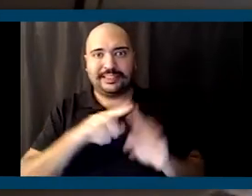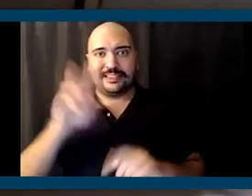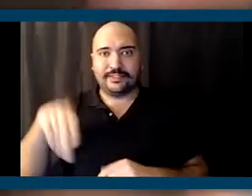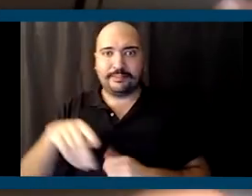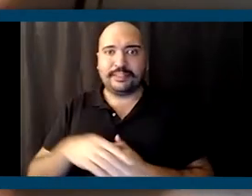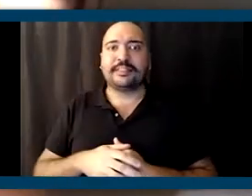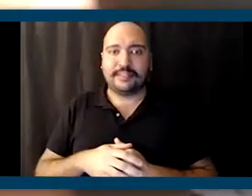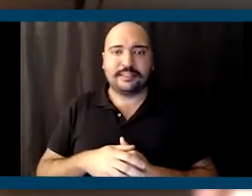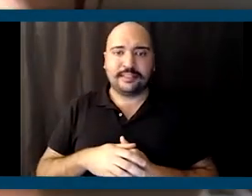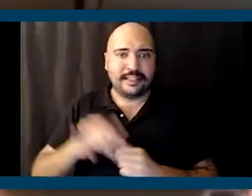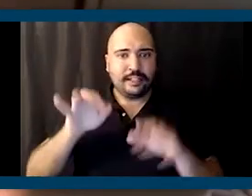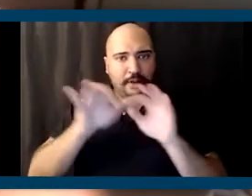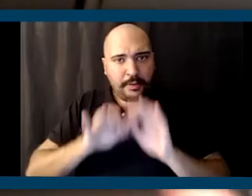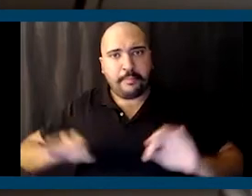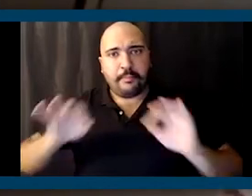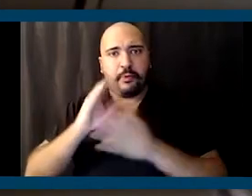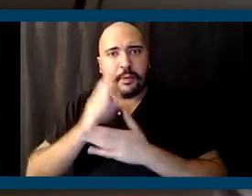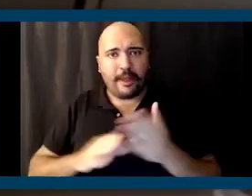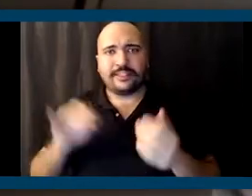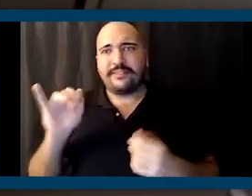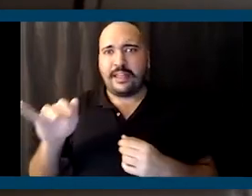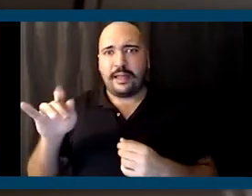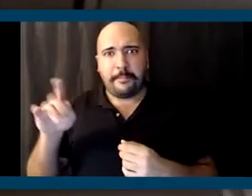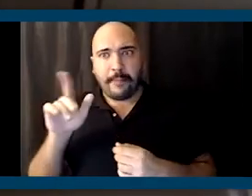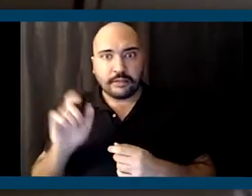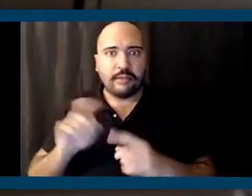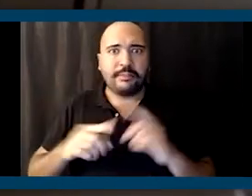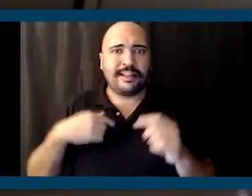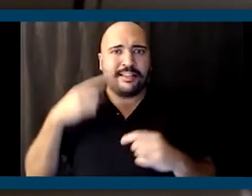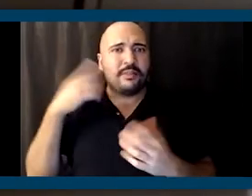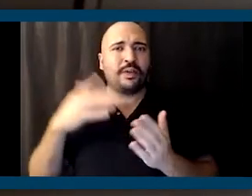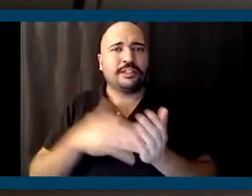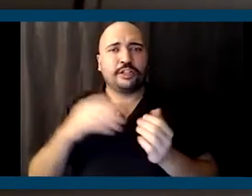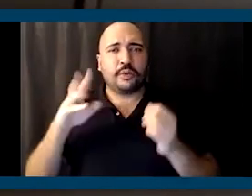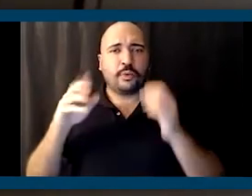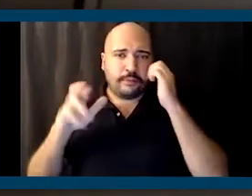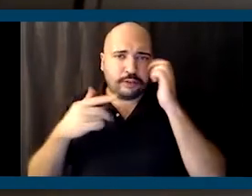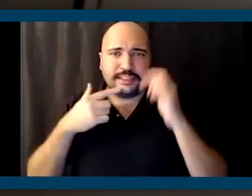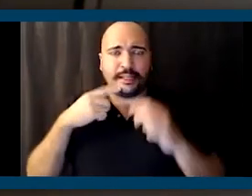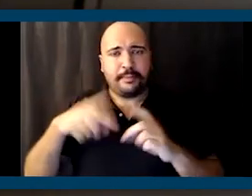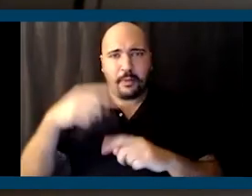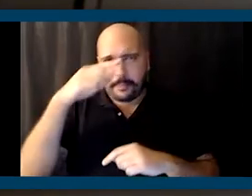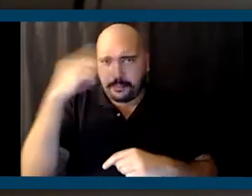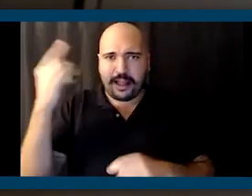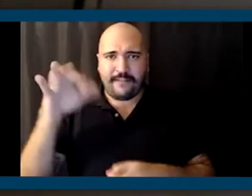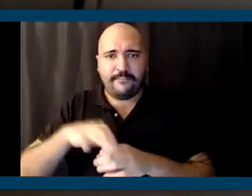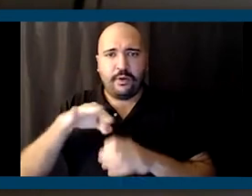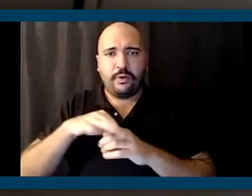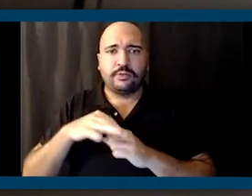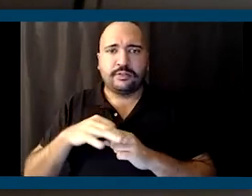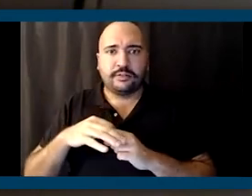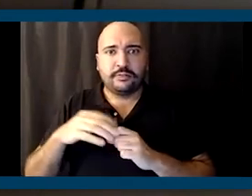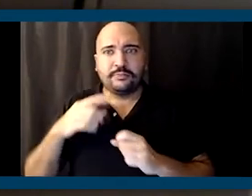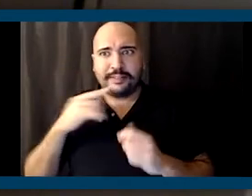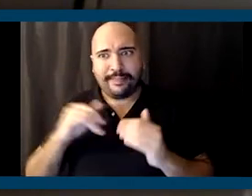that's an important part of the puzzle. But I also think that what Dr. Weber said about the black vote being the